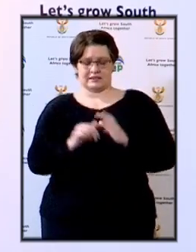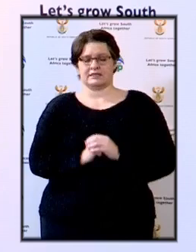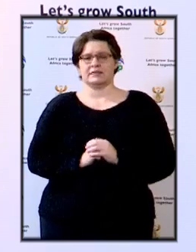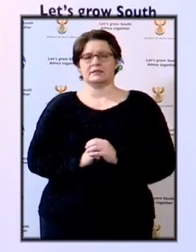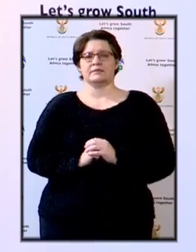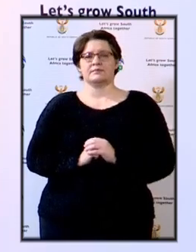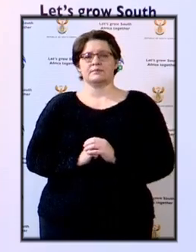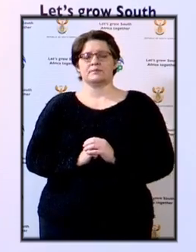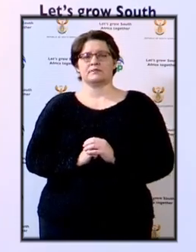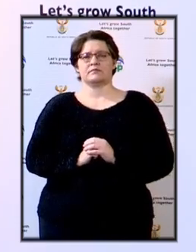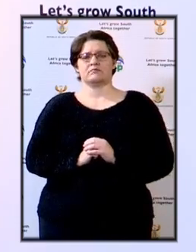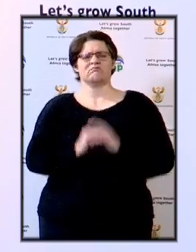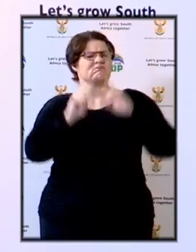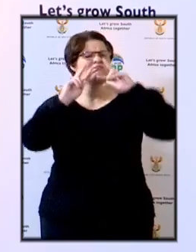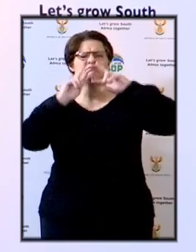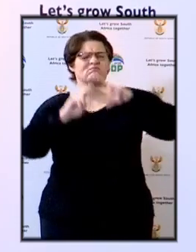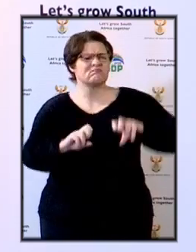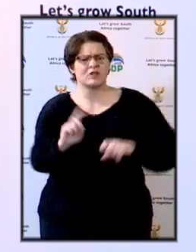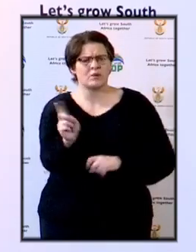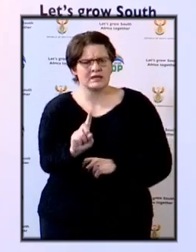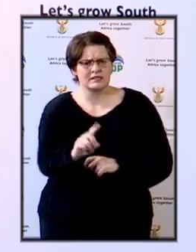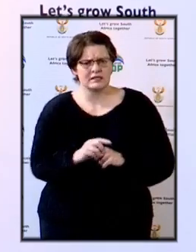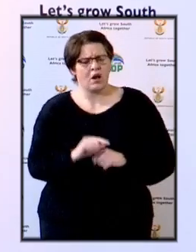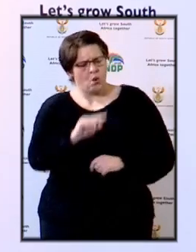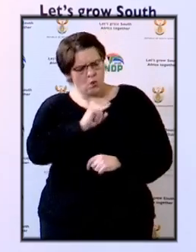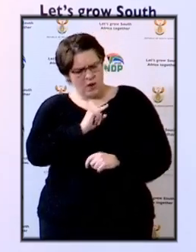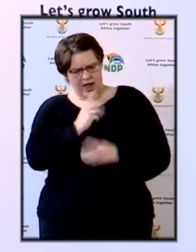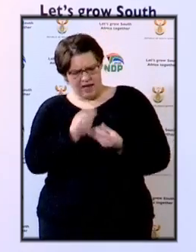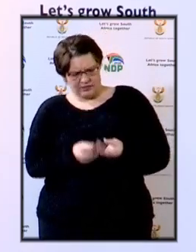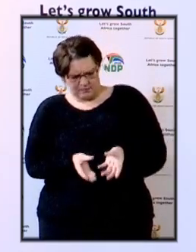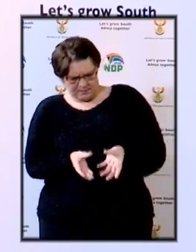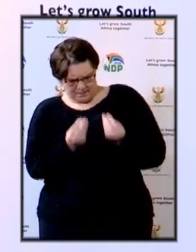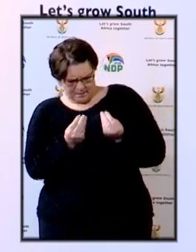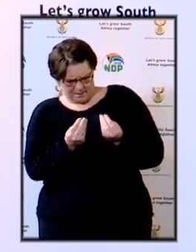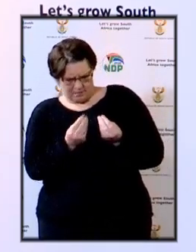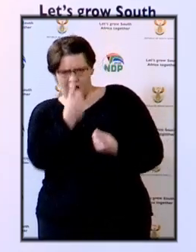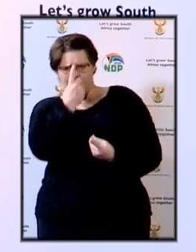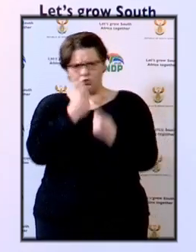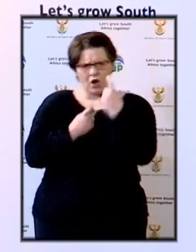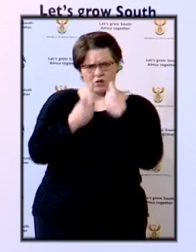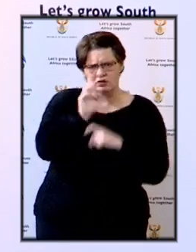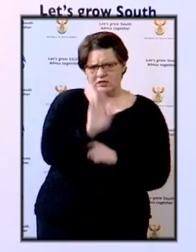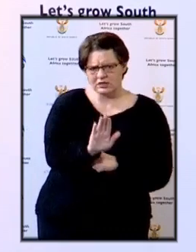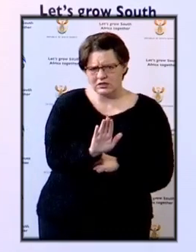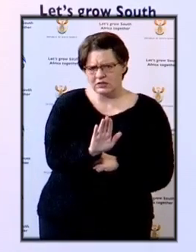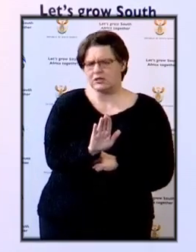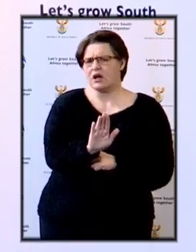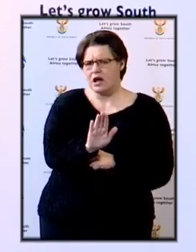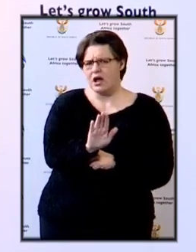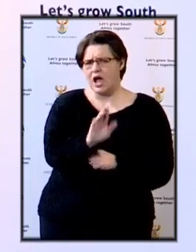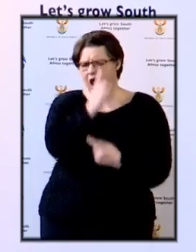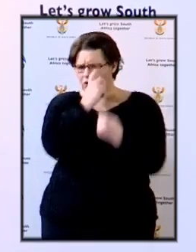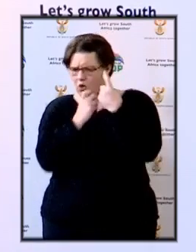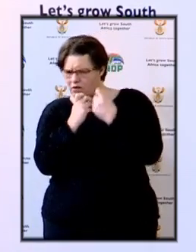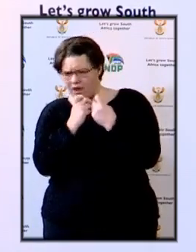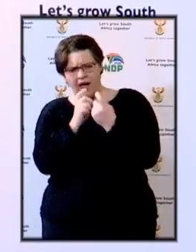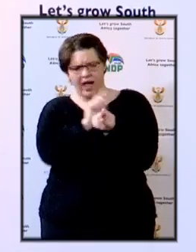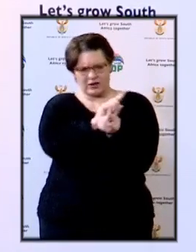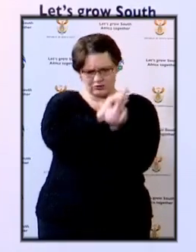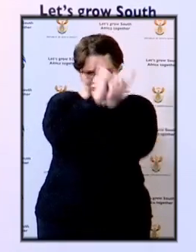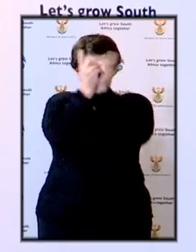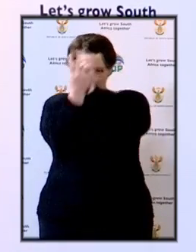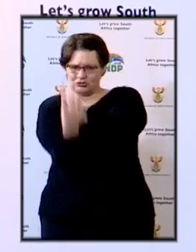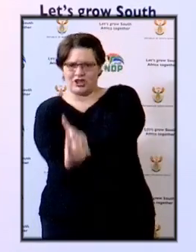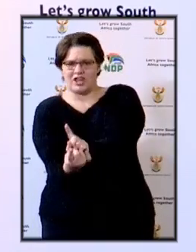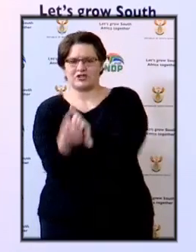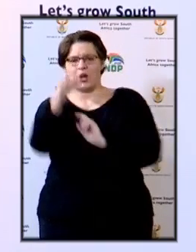We have been investigating as an inquiry, which inquiry was converted into a